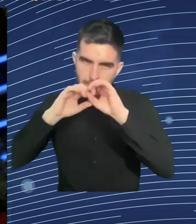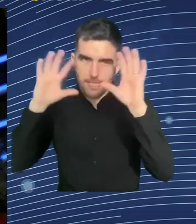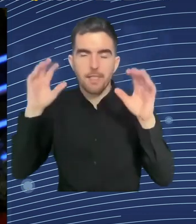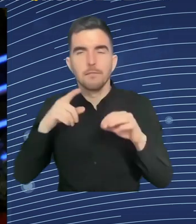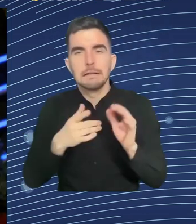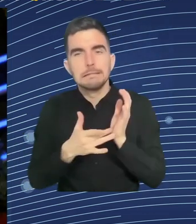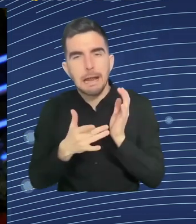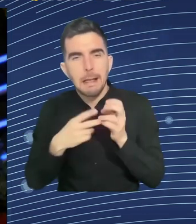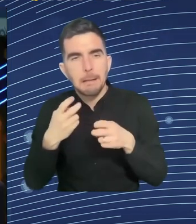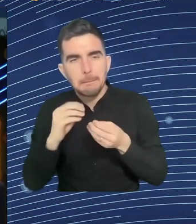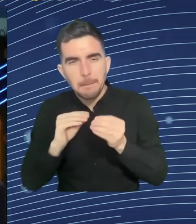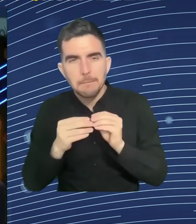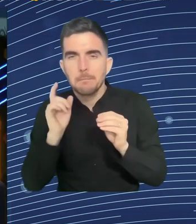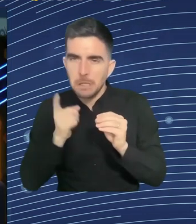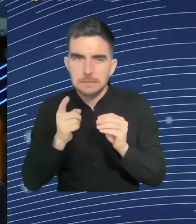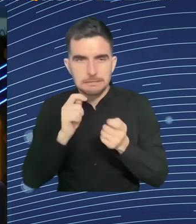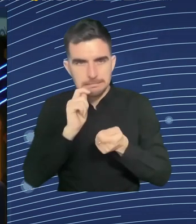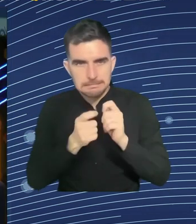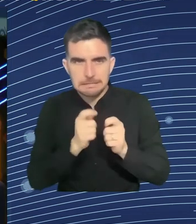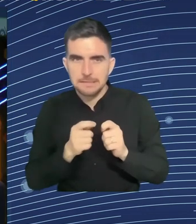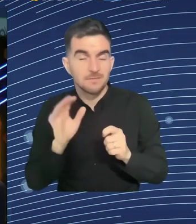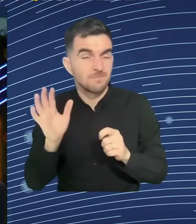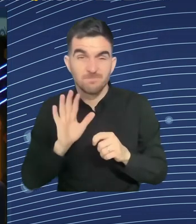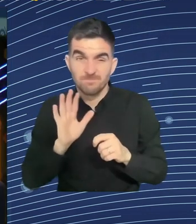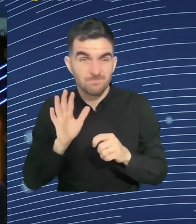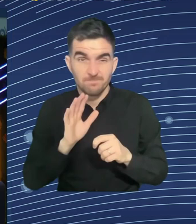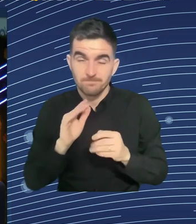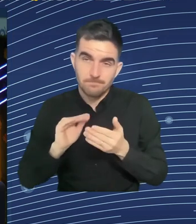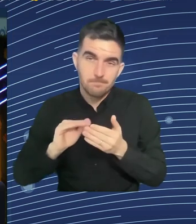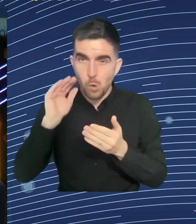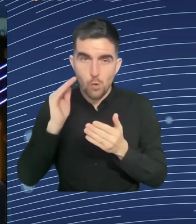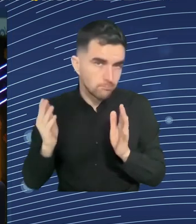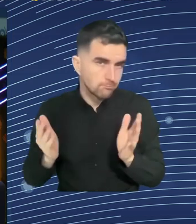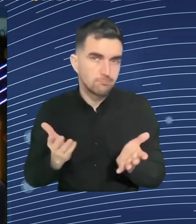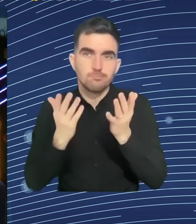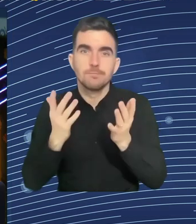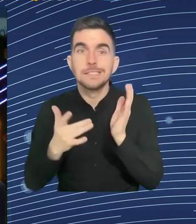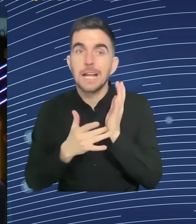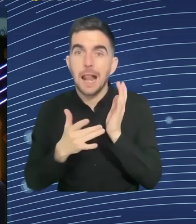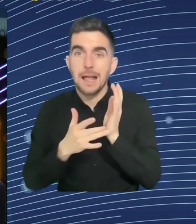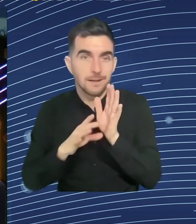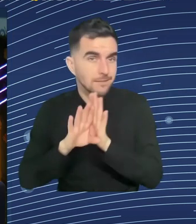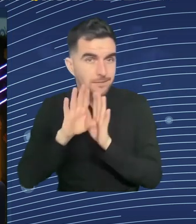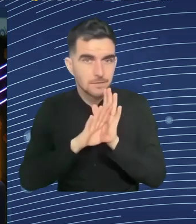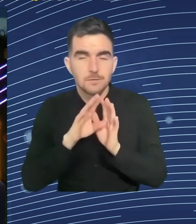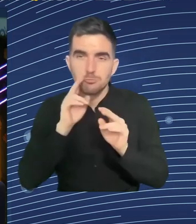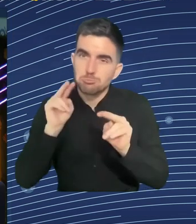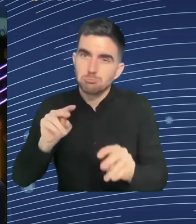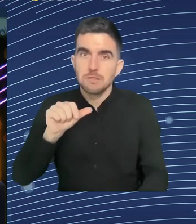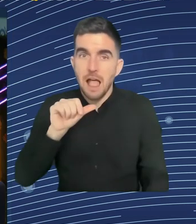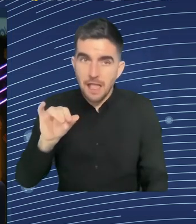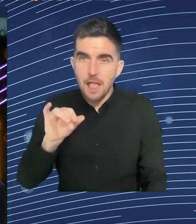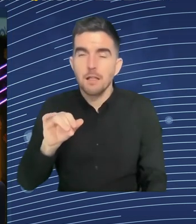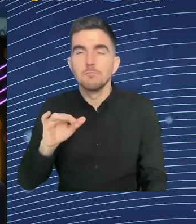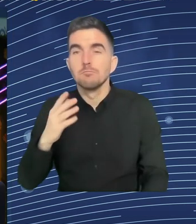misconception. Nine times out of ten, the challenges around ethics, around our values, the opportunity to actually design for our values